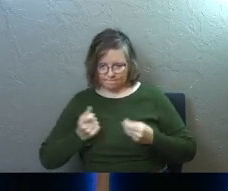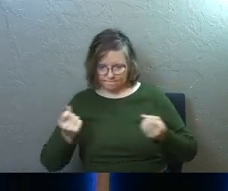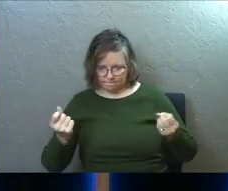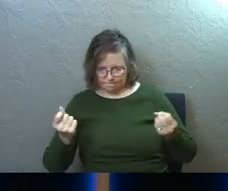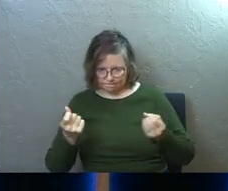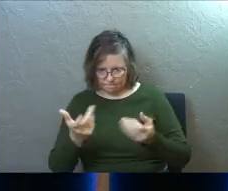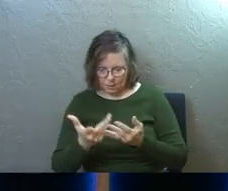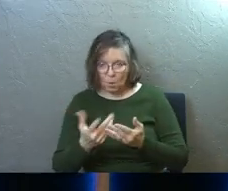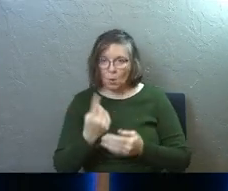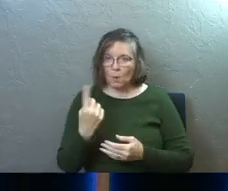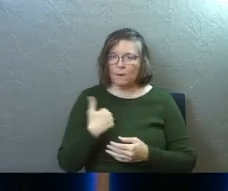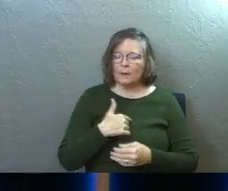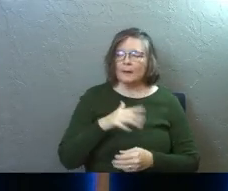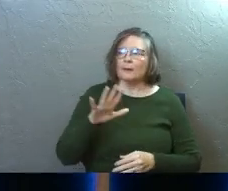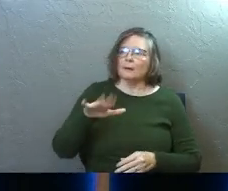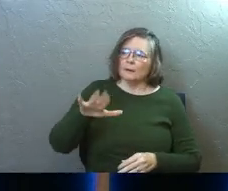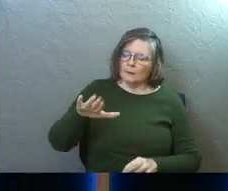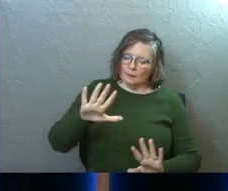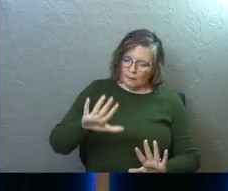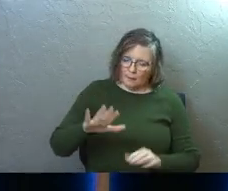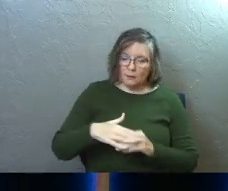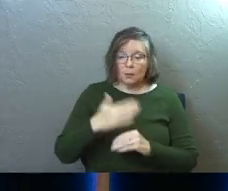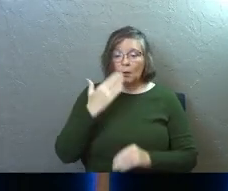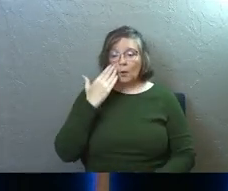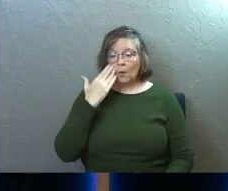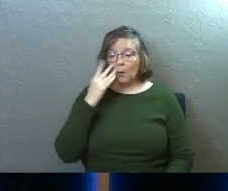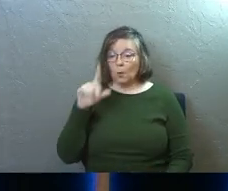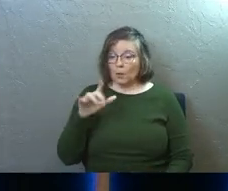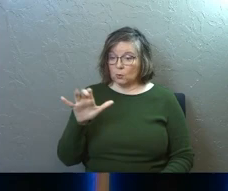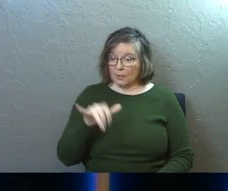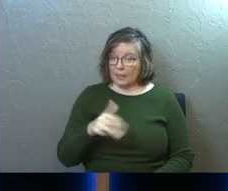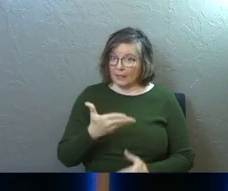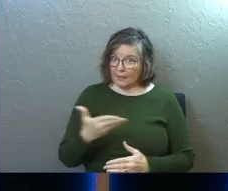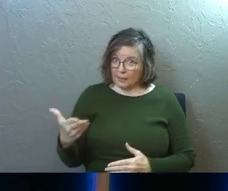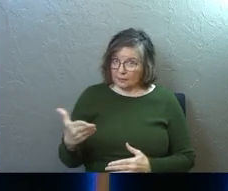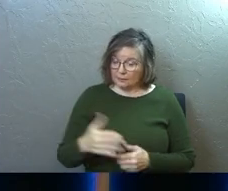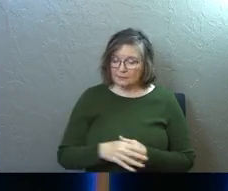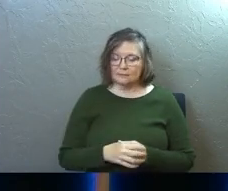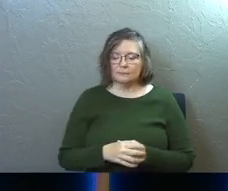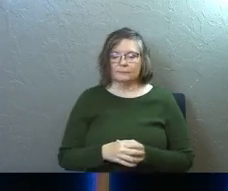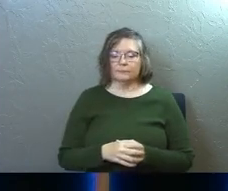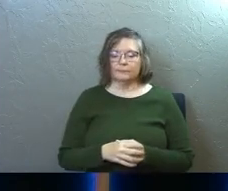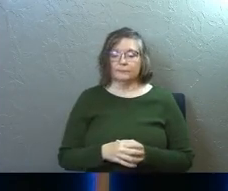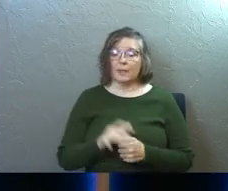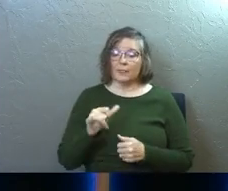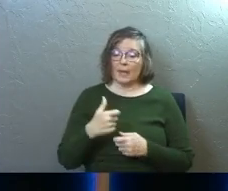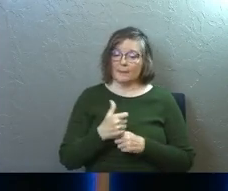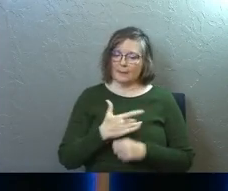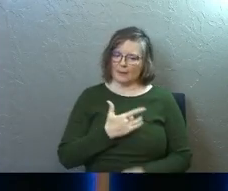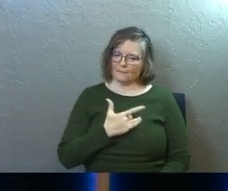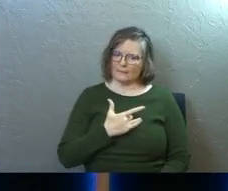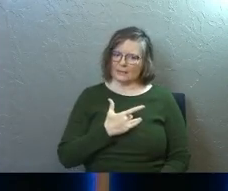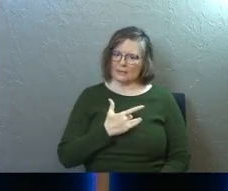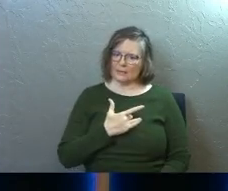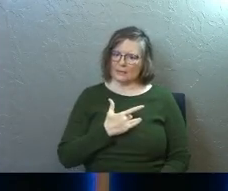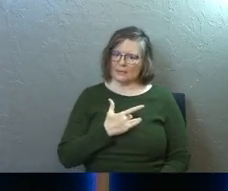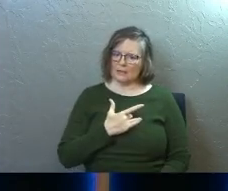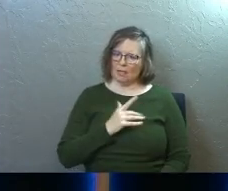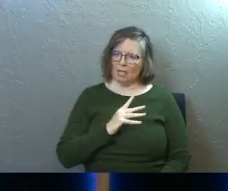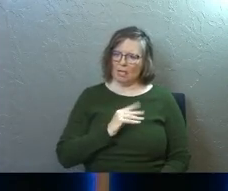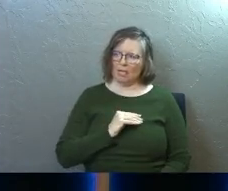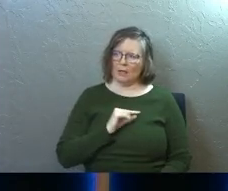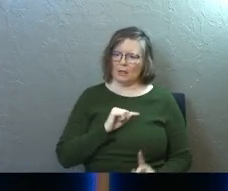it'll start, one of us will be like, hey, you know, when you did that thing, that made me feel like this.